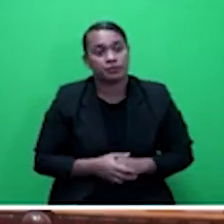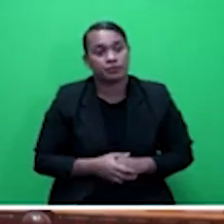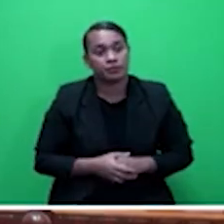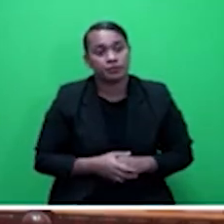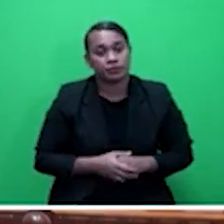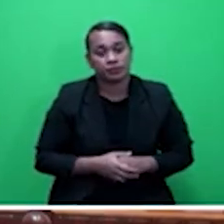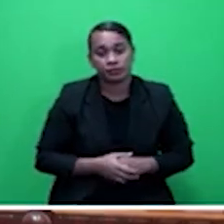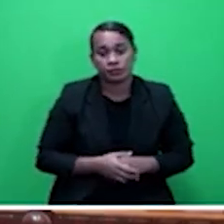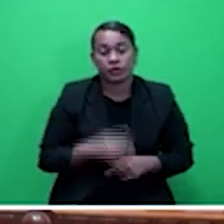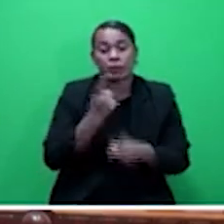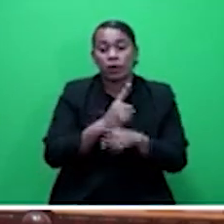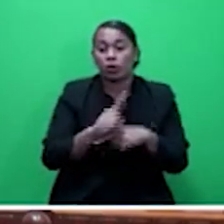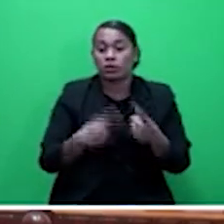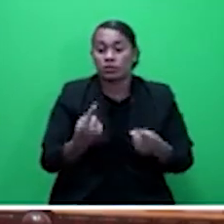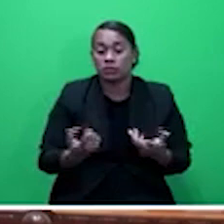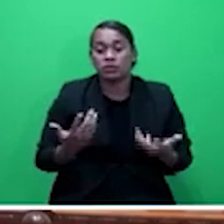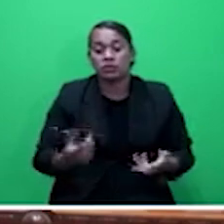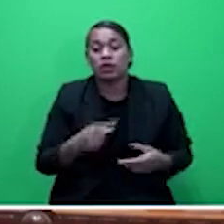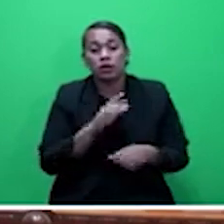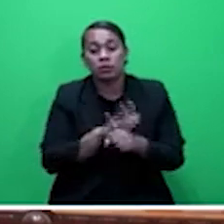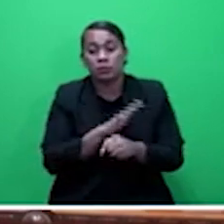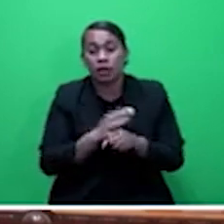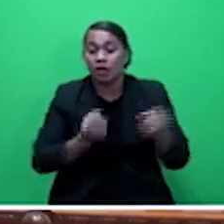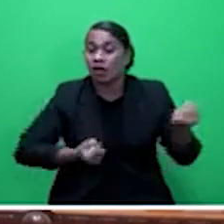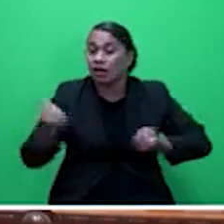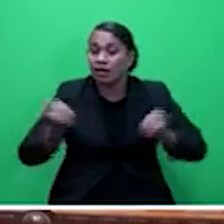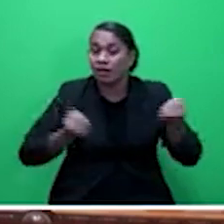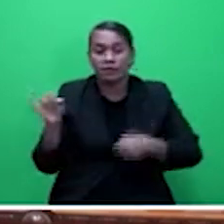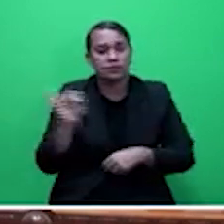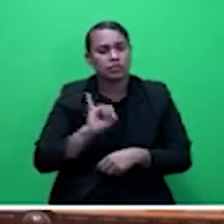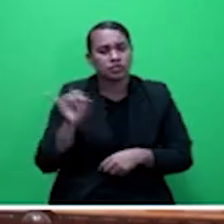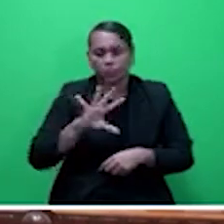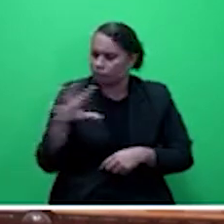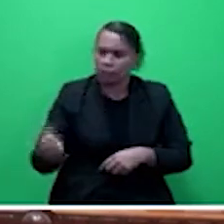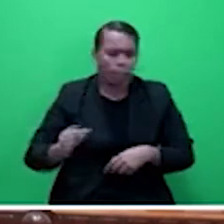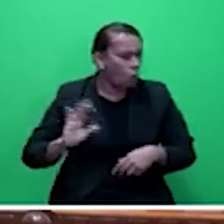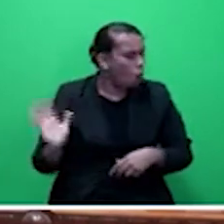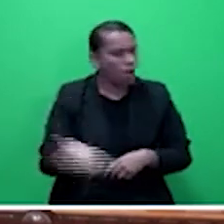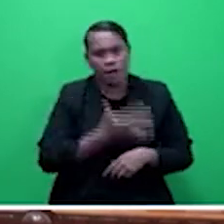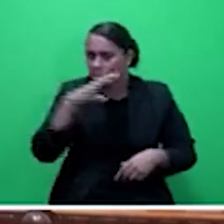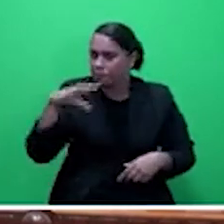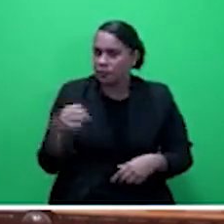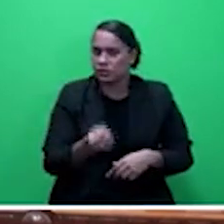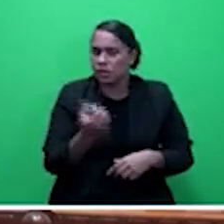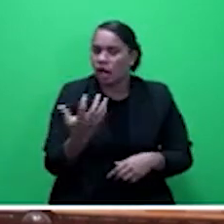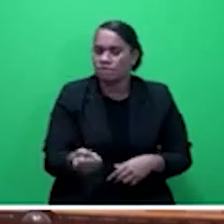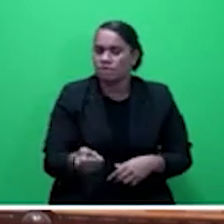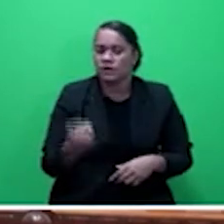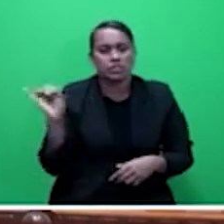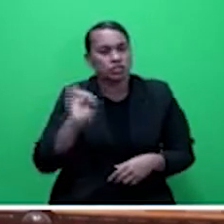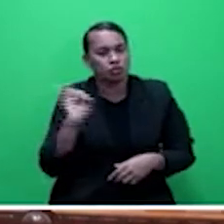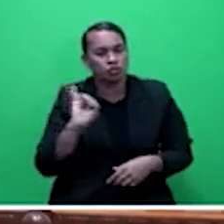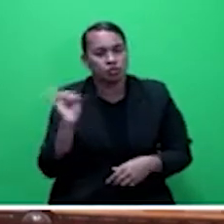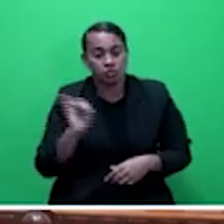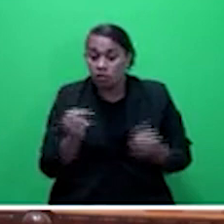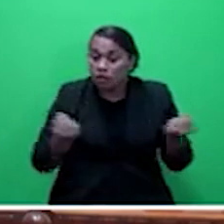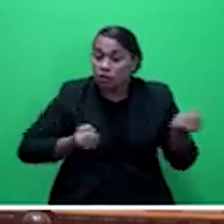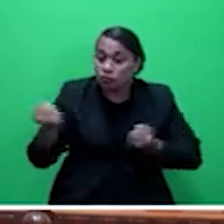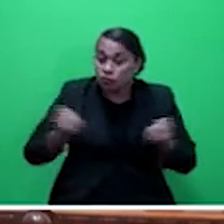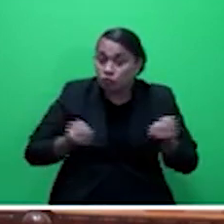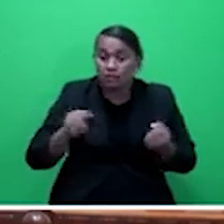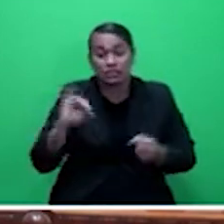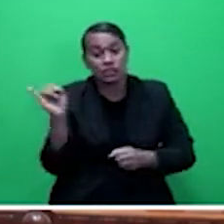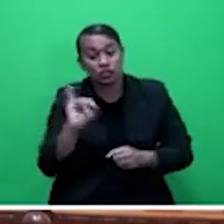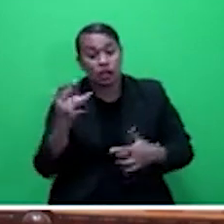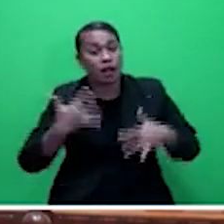insurance compulsory. We may have to come to that. We may have to make insurance compulsory, in car insurance, in life insurance, and